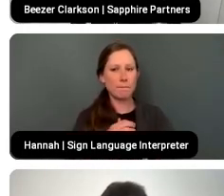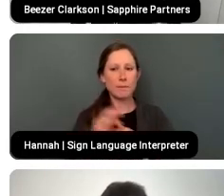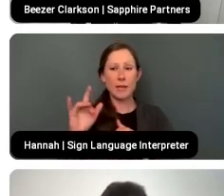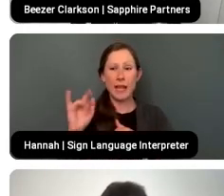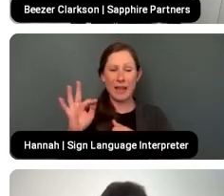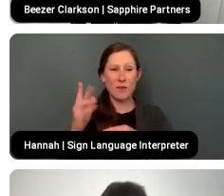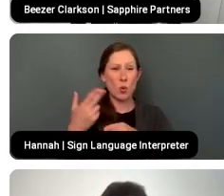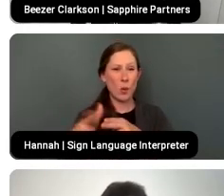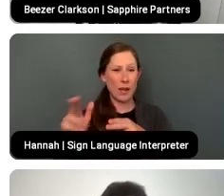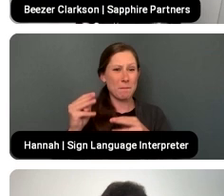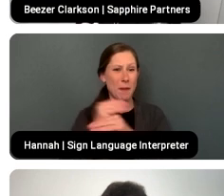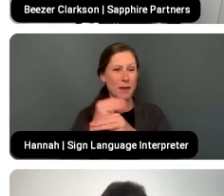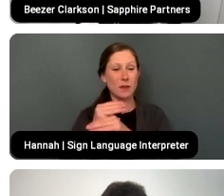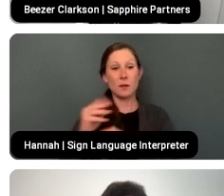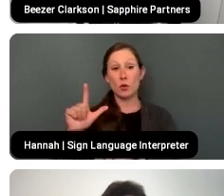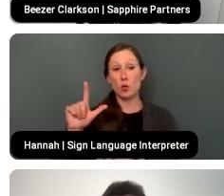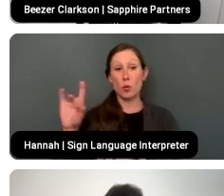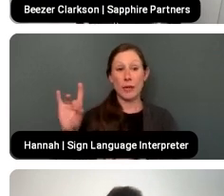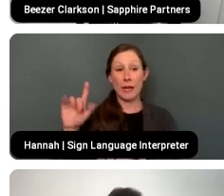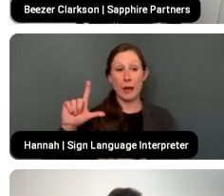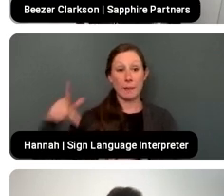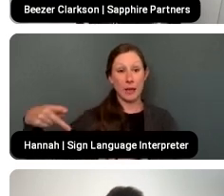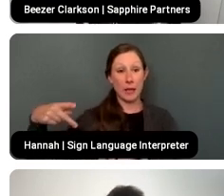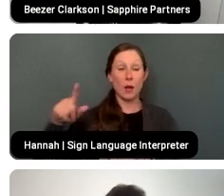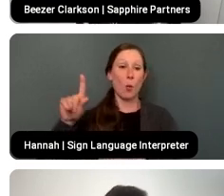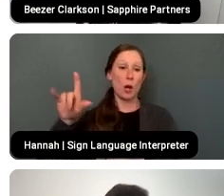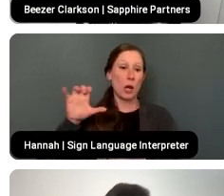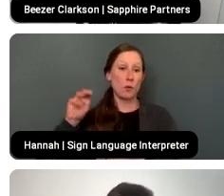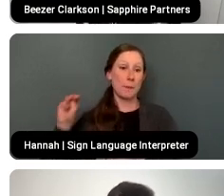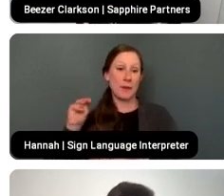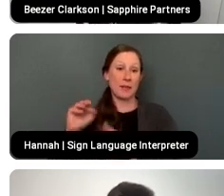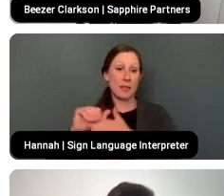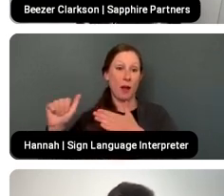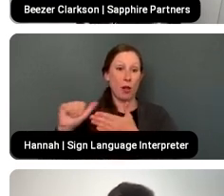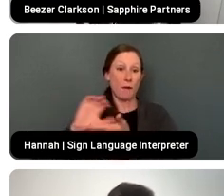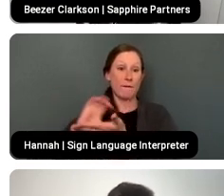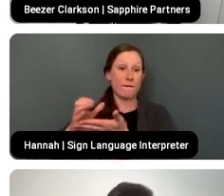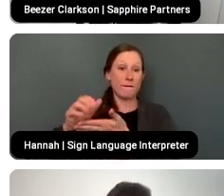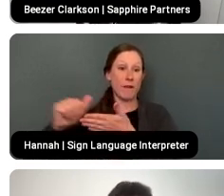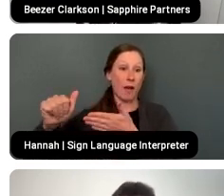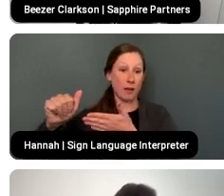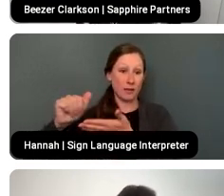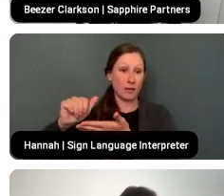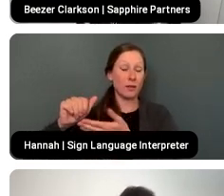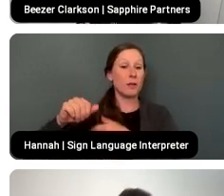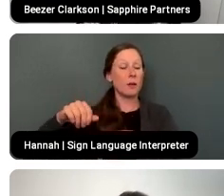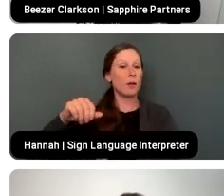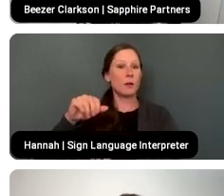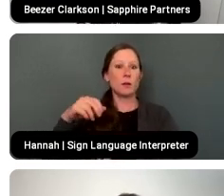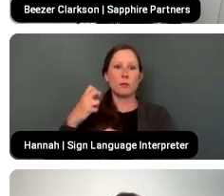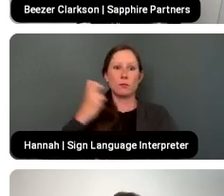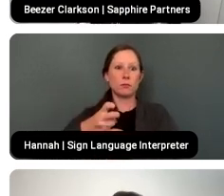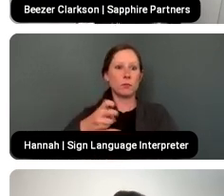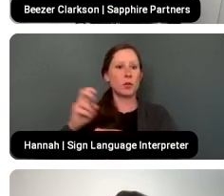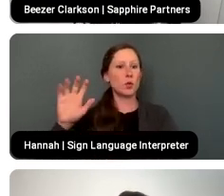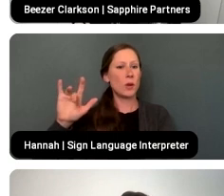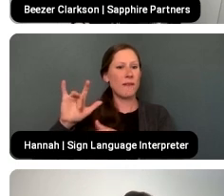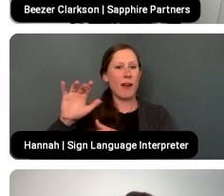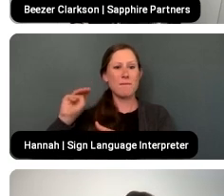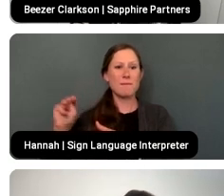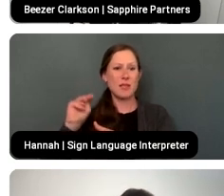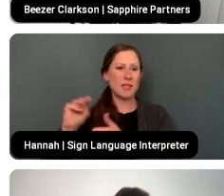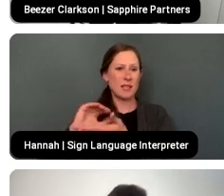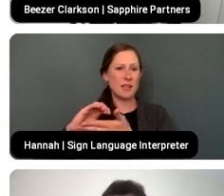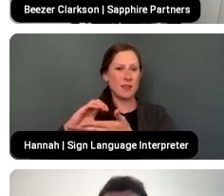28 LPs and a hundred million dollar fund, you're not going to get, you know, it's hard to do a 20 to 25 million dollar check. And that's what a lot of these